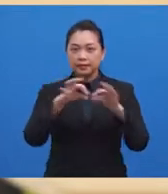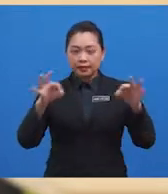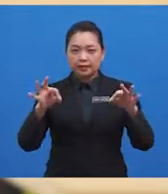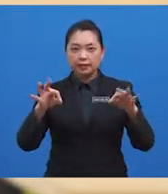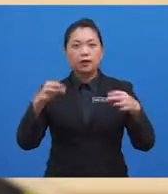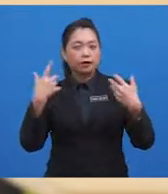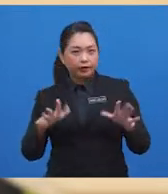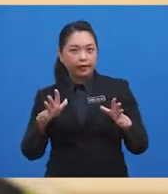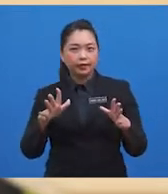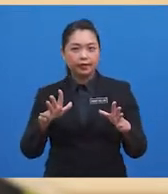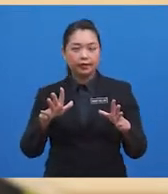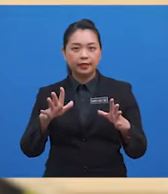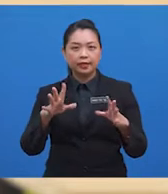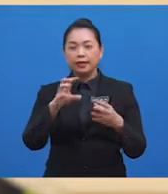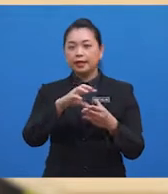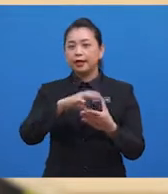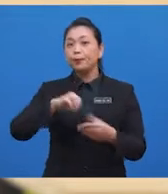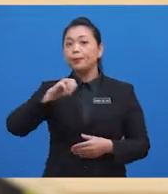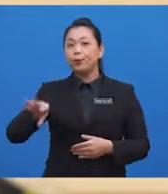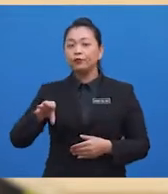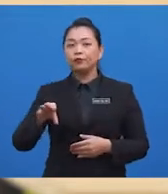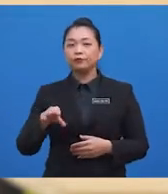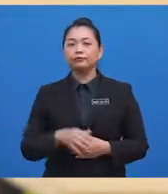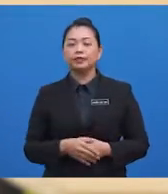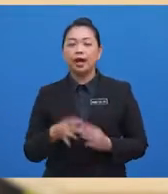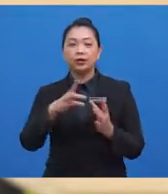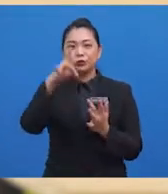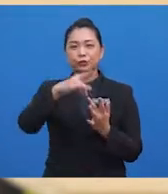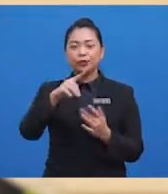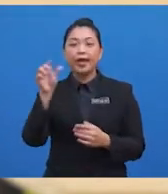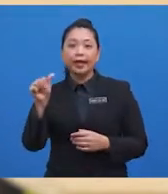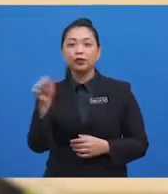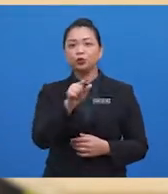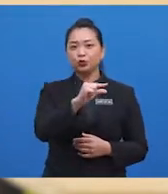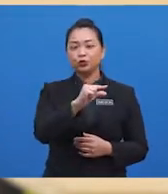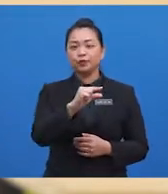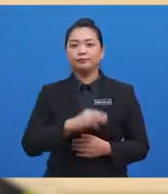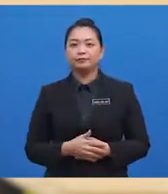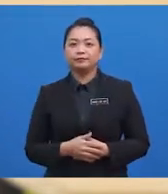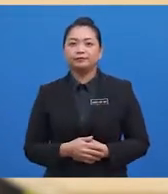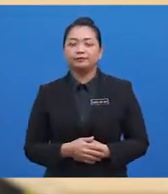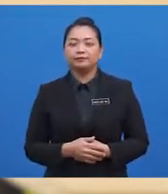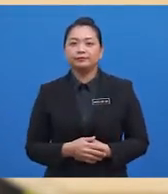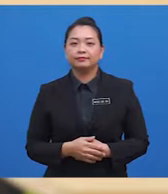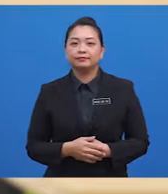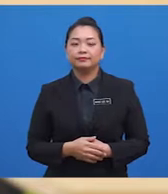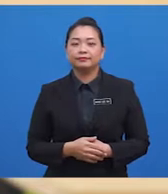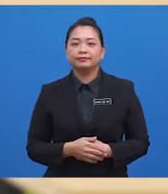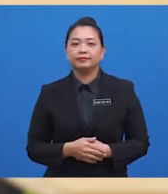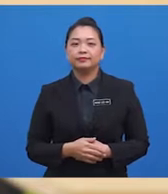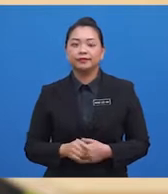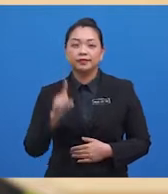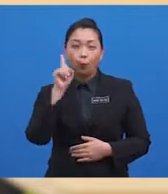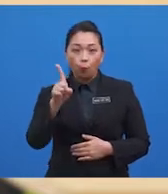Choose from the sentences A to G, the one which fits each cat. There is one